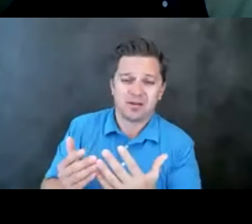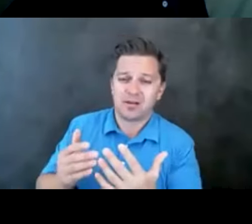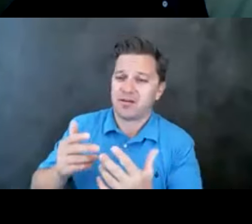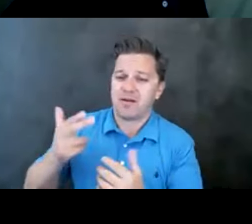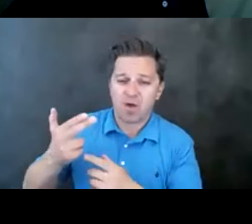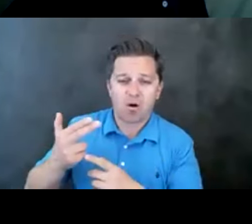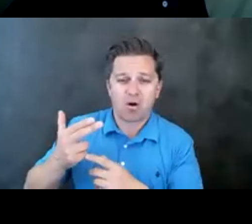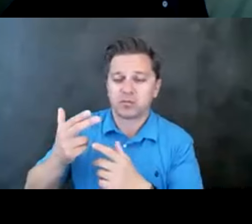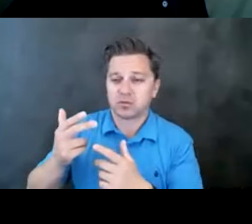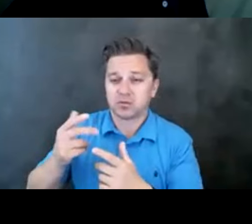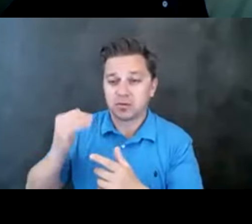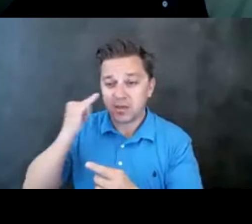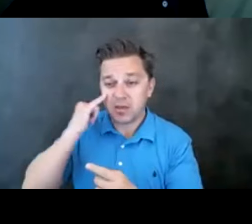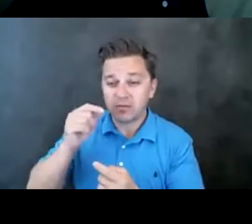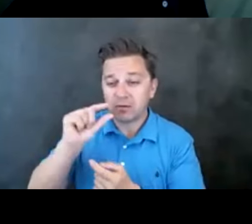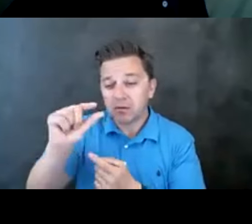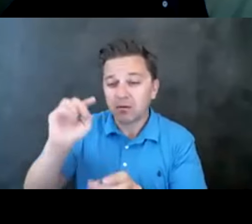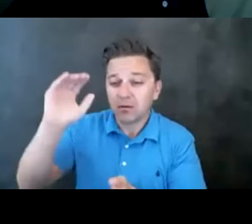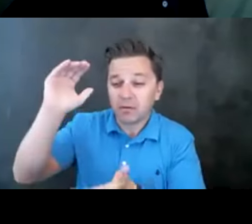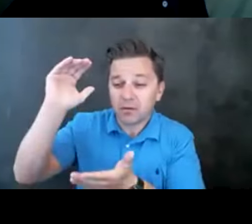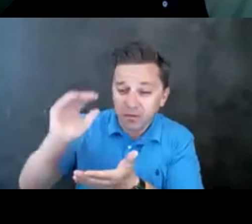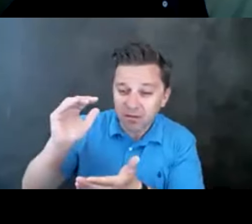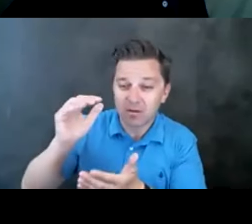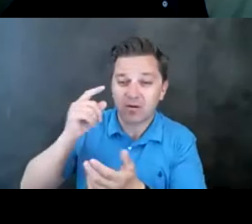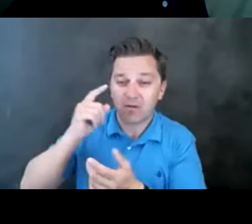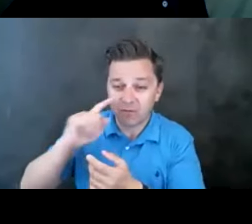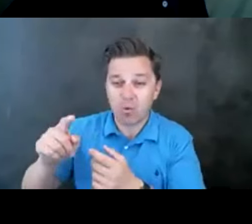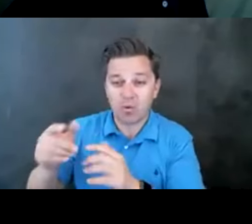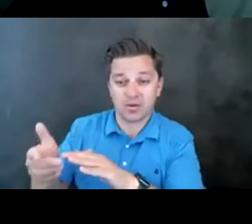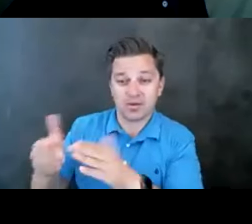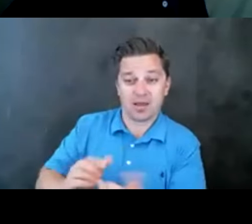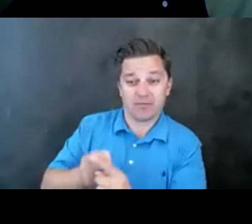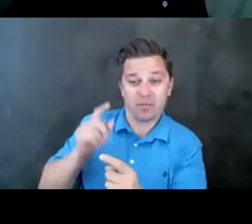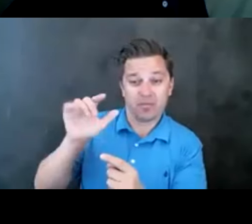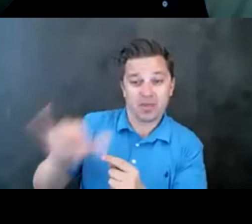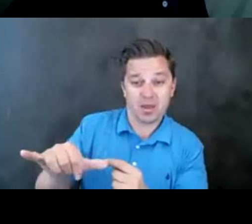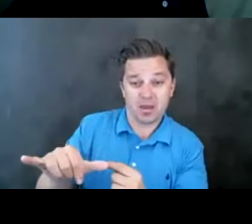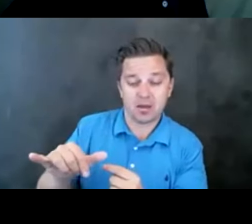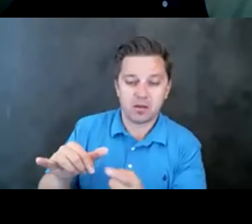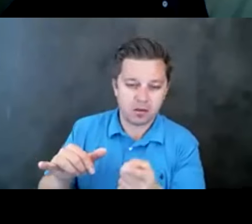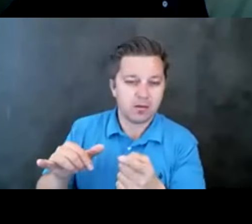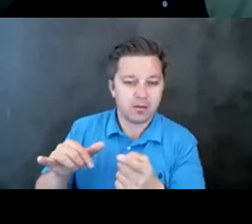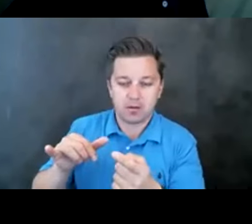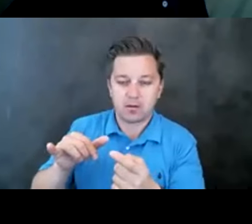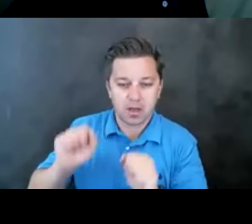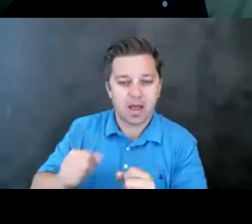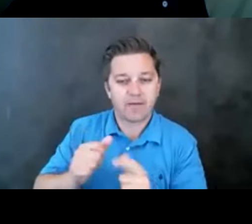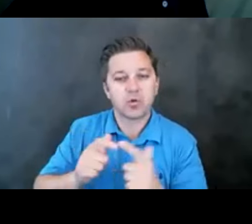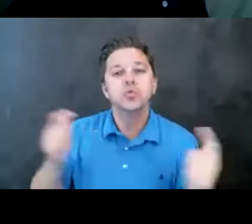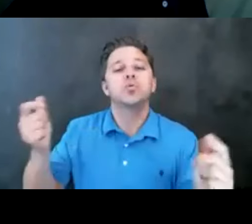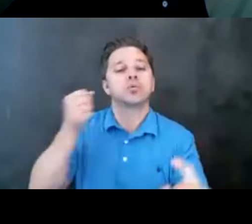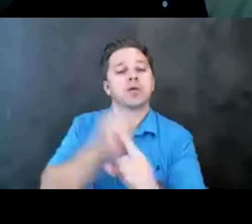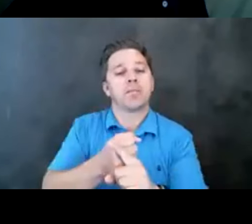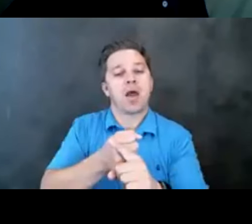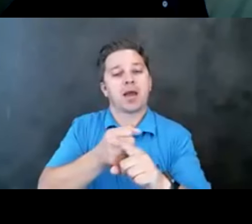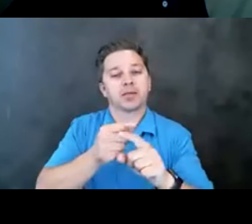relative declines in firearm suicide deaths, that could potentially have huge impacts on overall suicide and